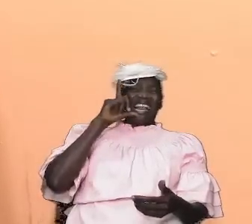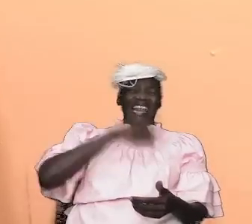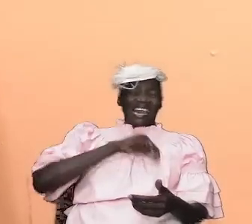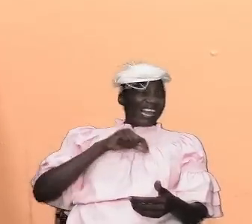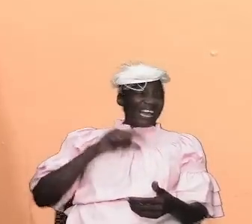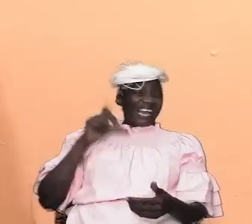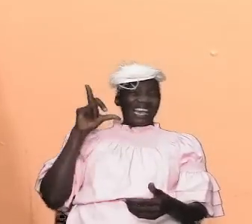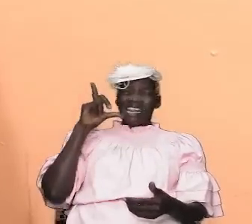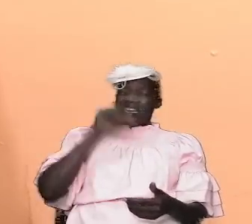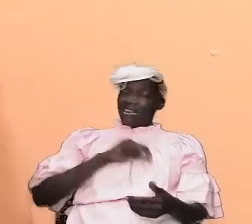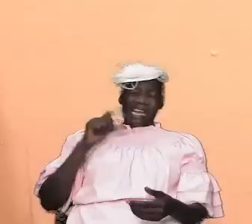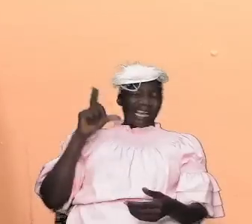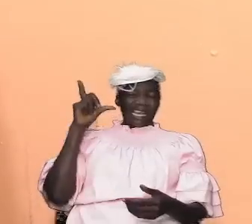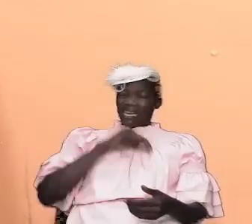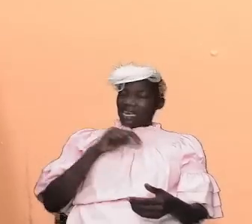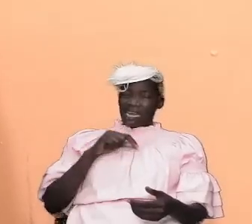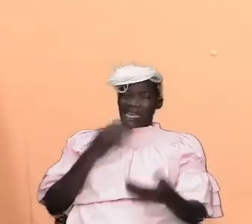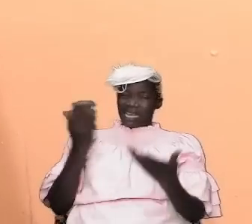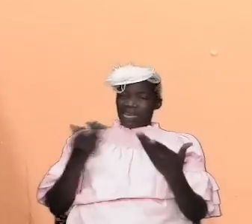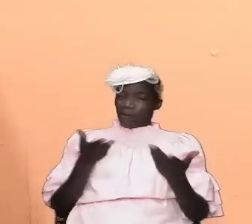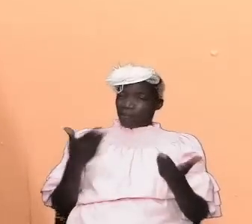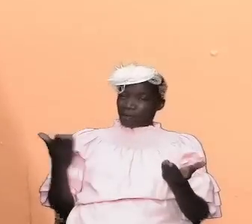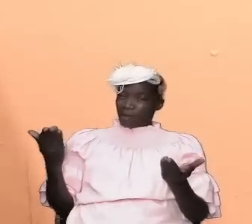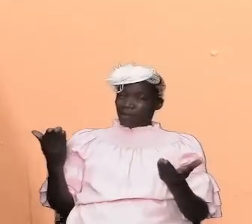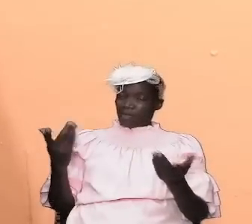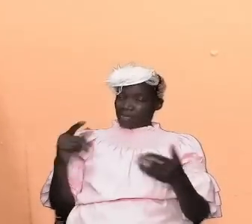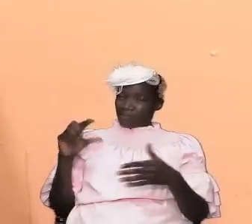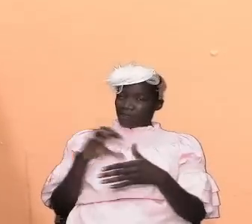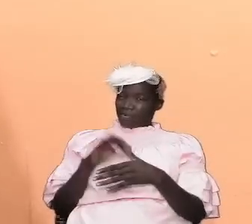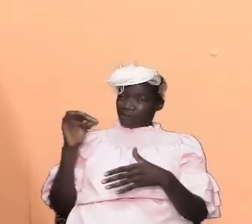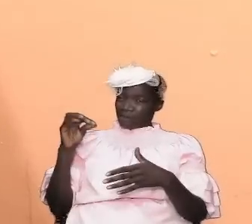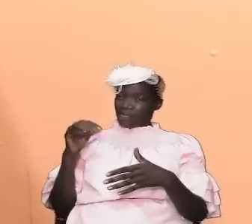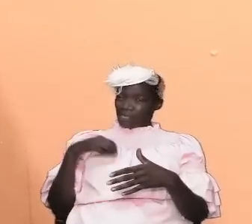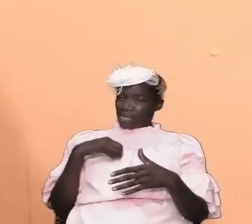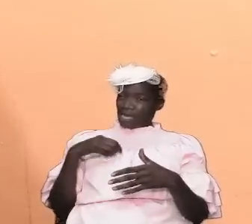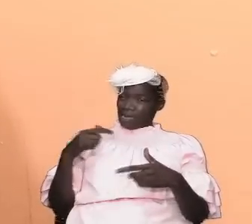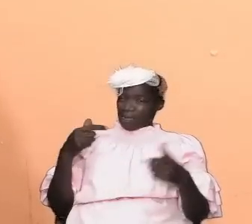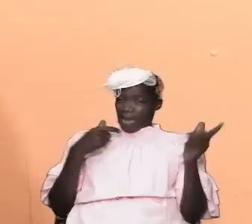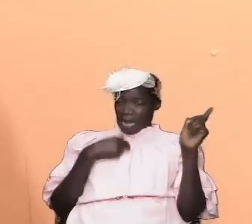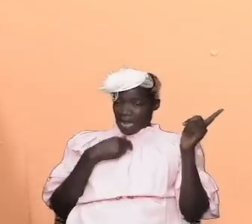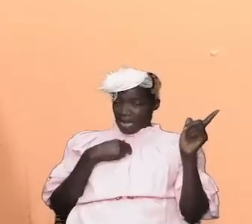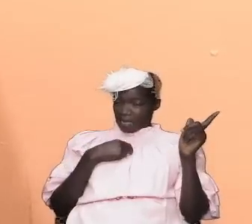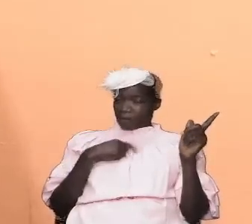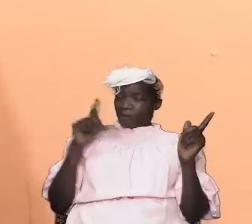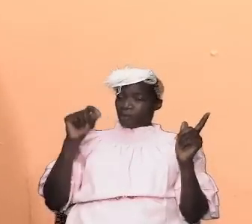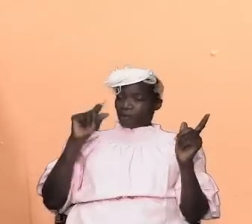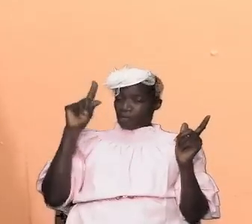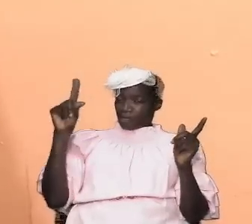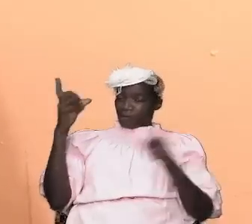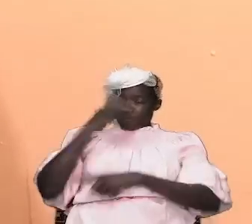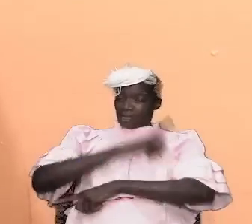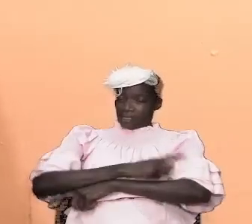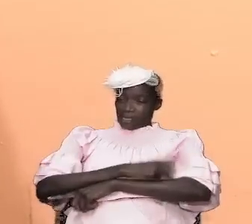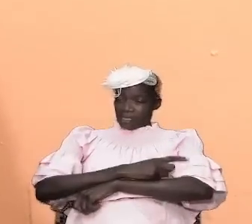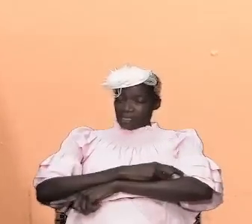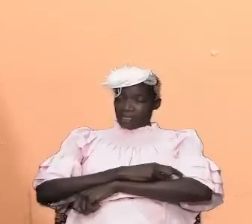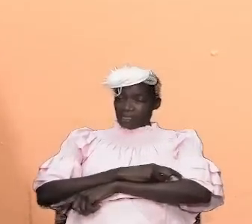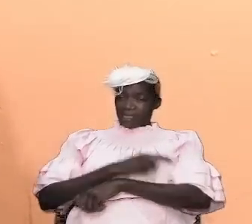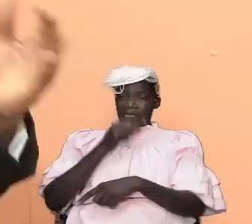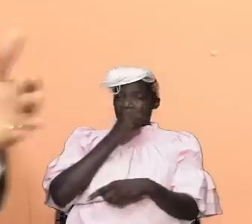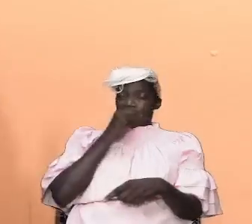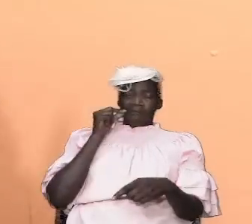up things to make it convenient to their flesh and they say i was on 21 days of fasting and guess all the fasting from